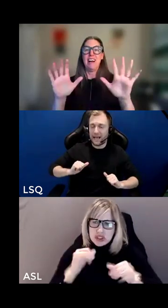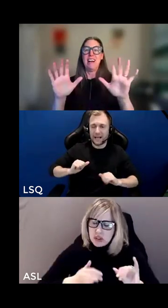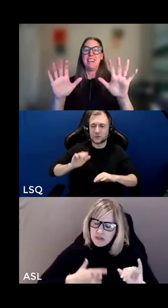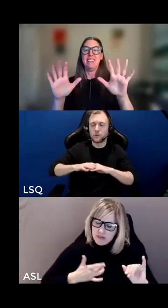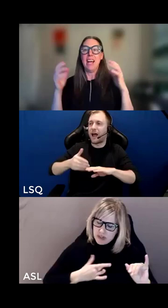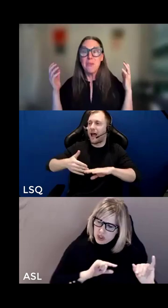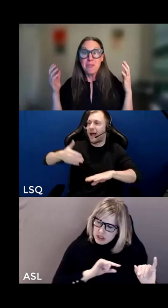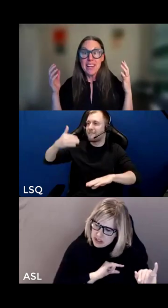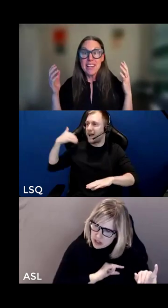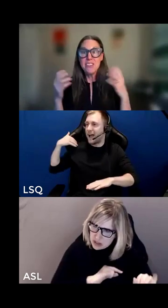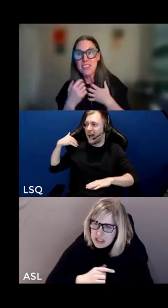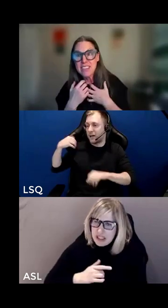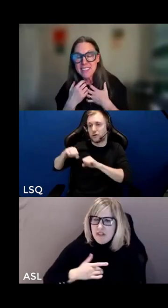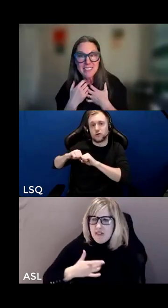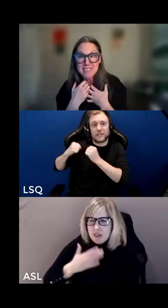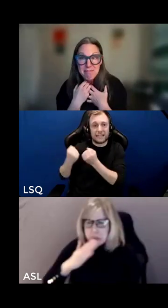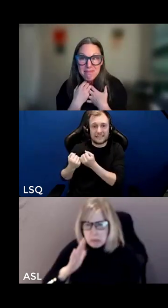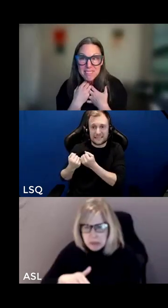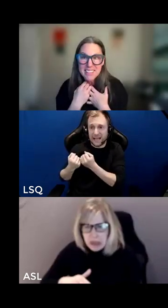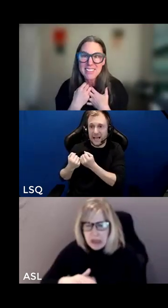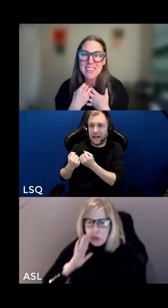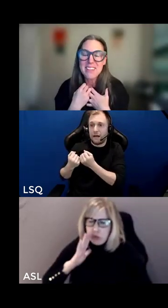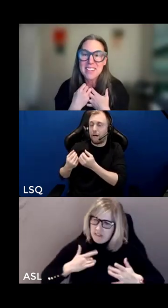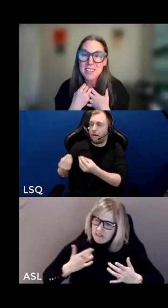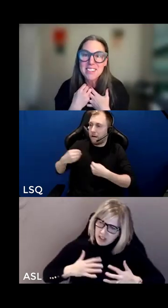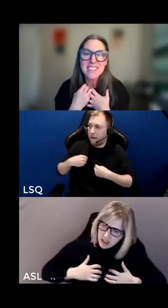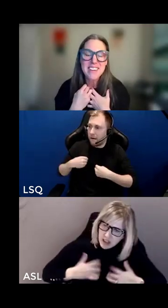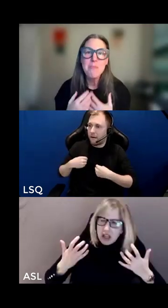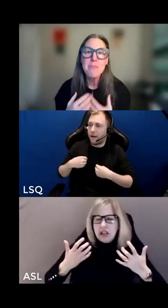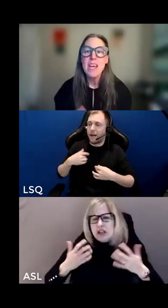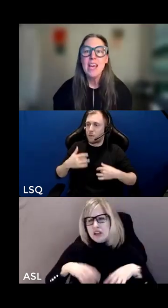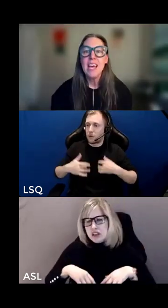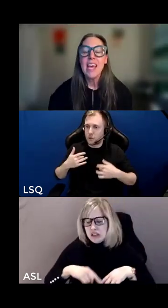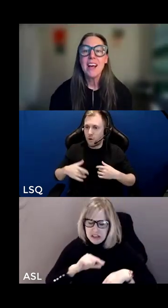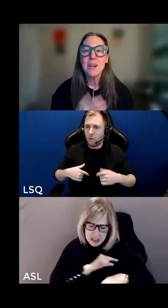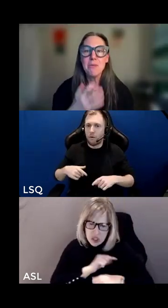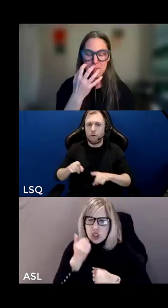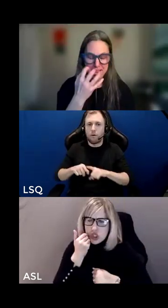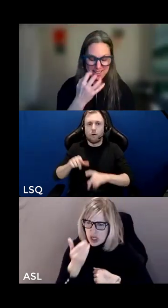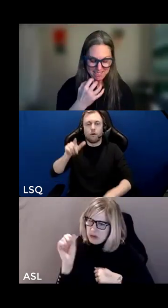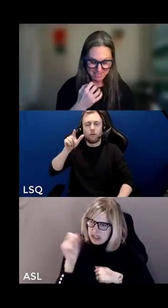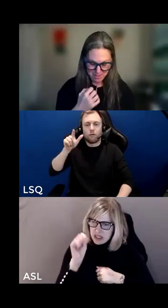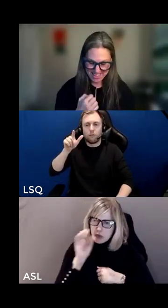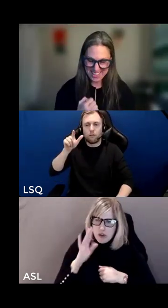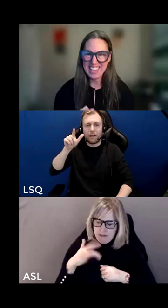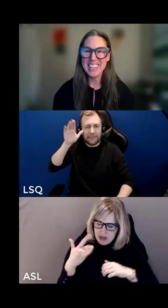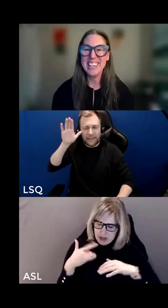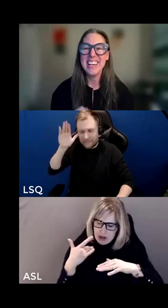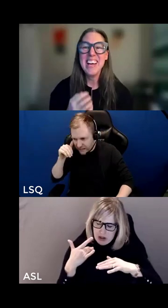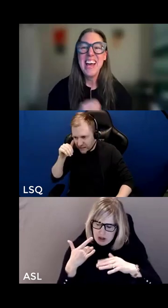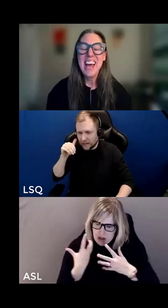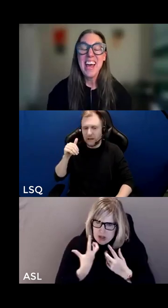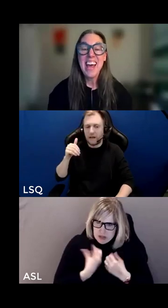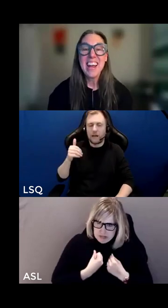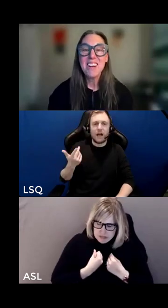denial outrage guilt shame and i will manage them and i